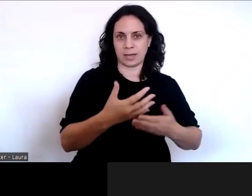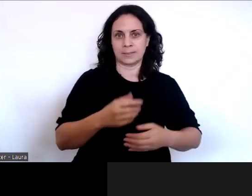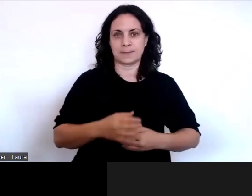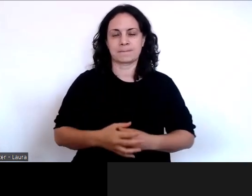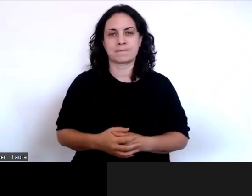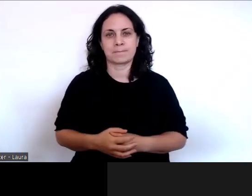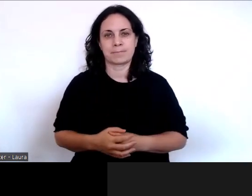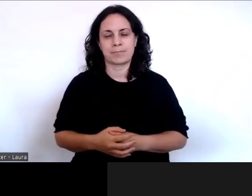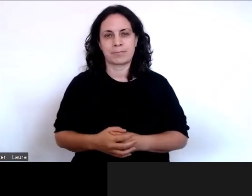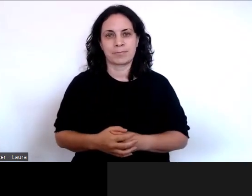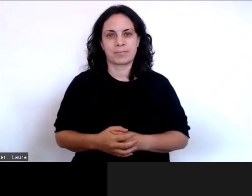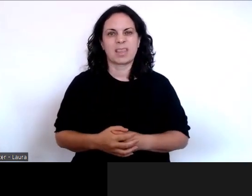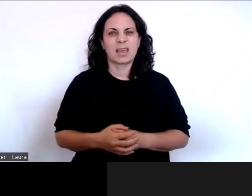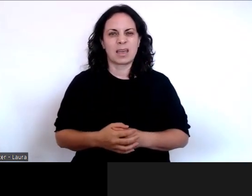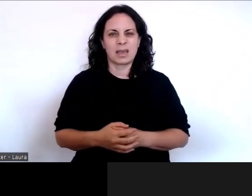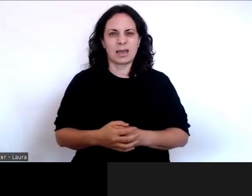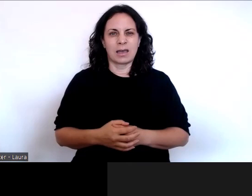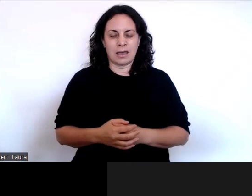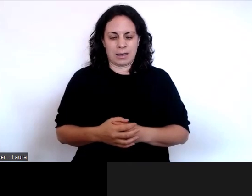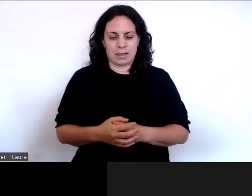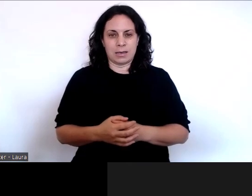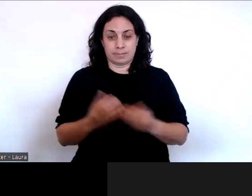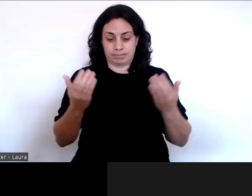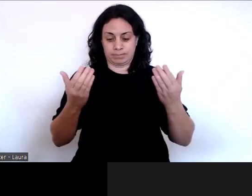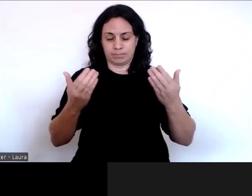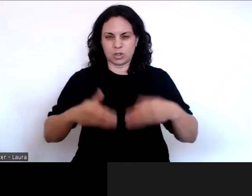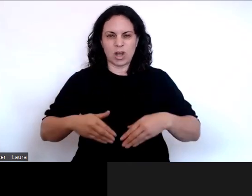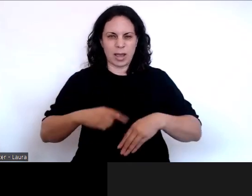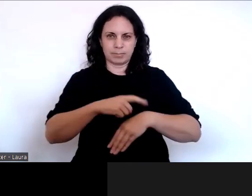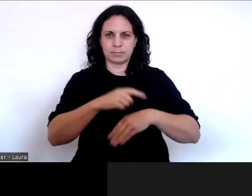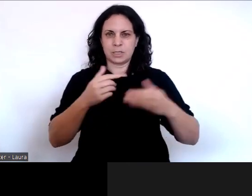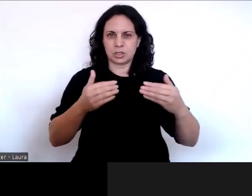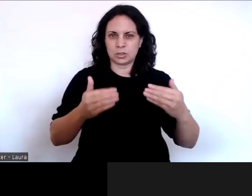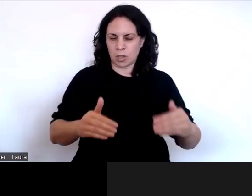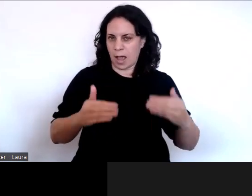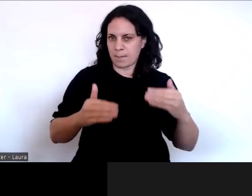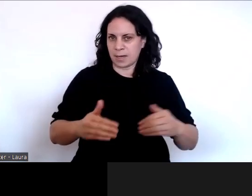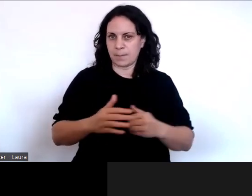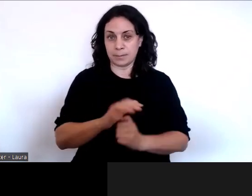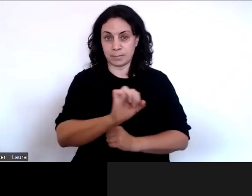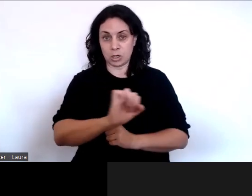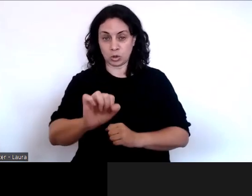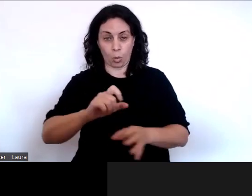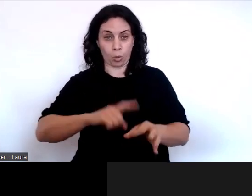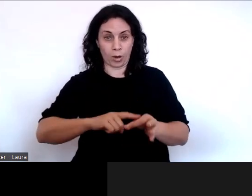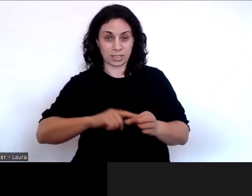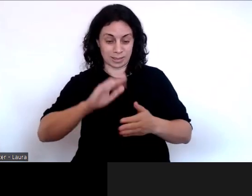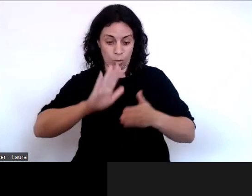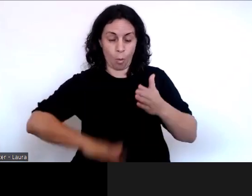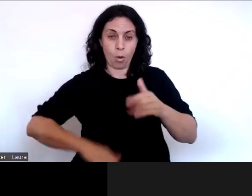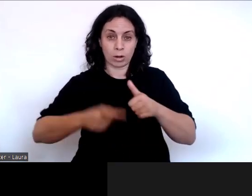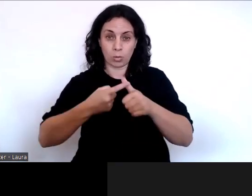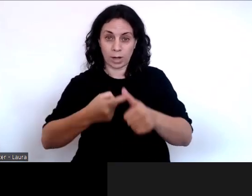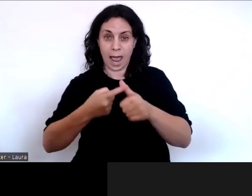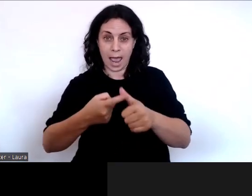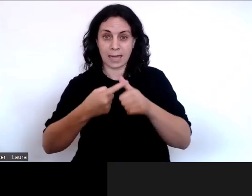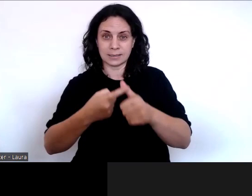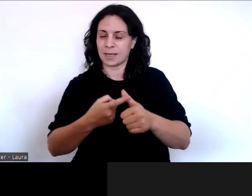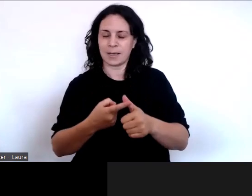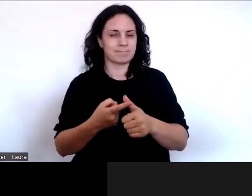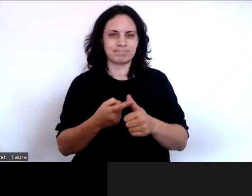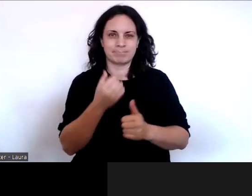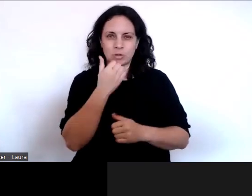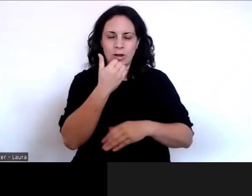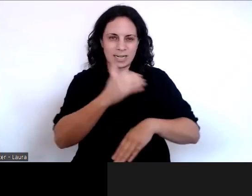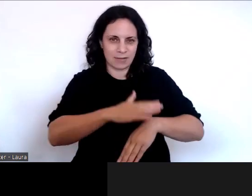Because we have limited time today we may not have a chance to answer everybody's questions so if your question hasn't been answered by the end of the